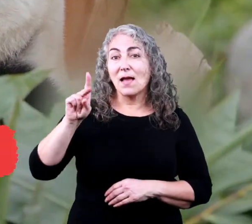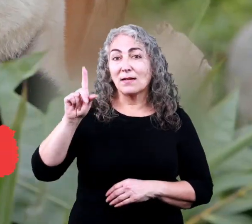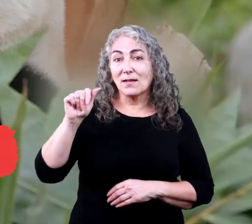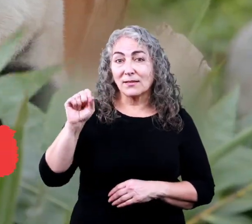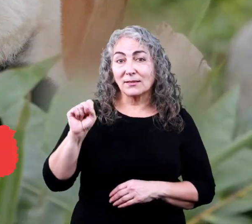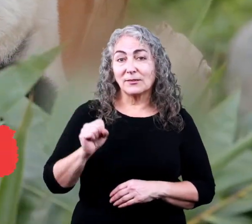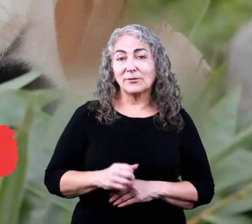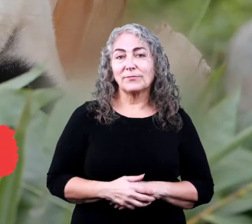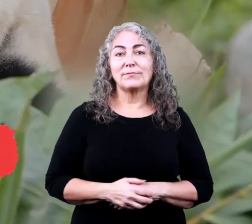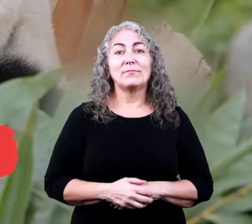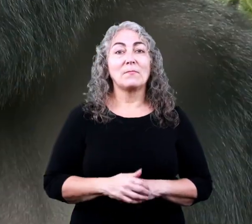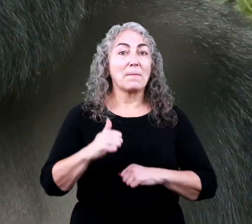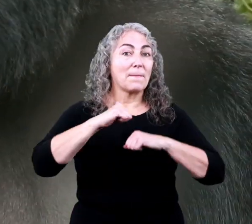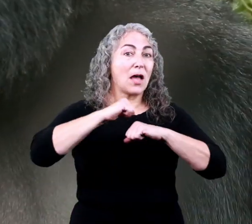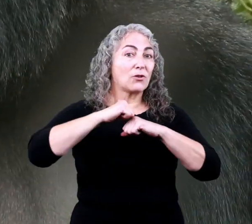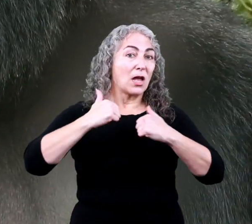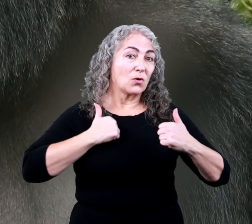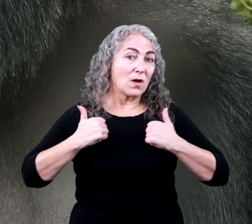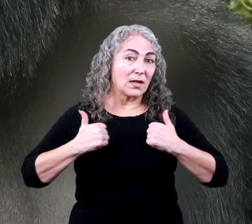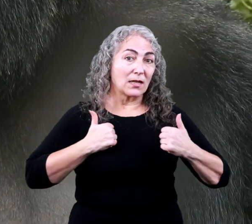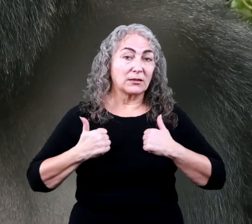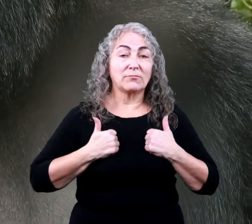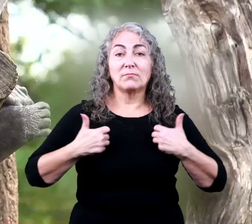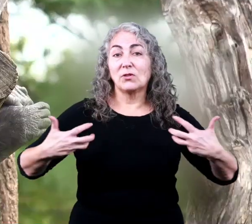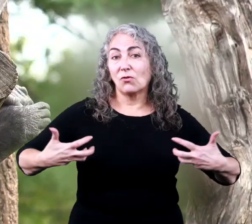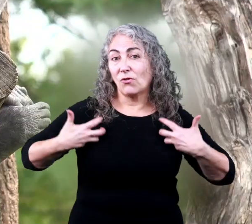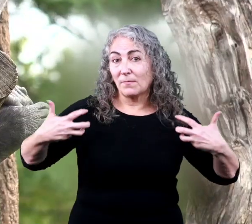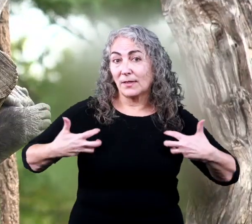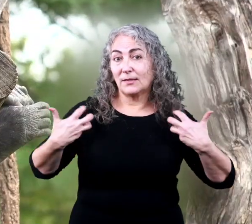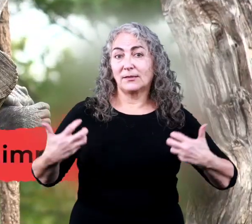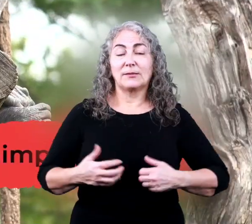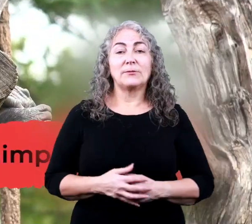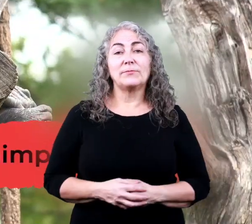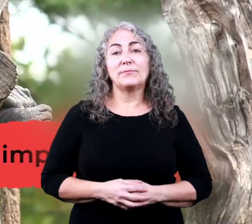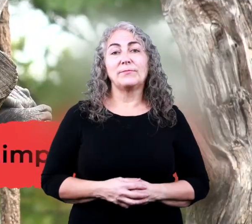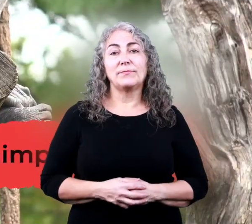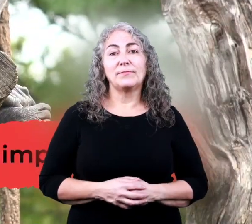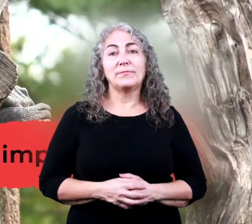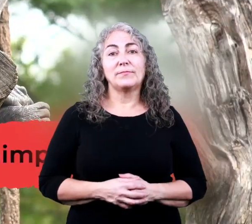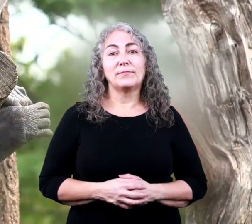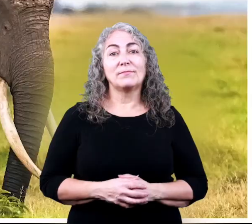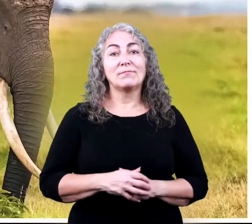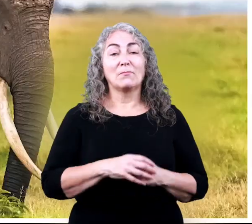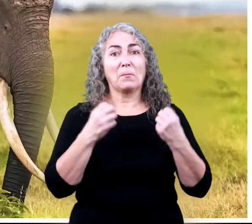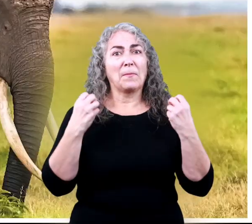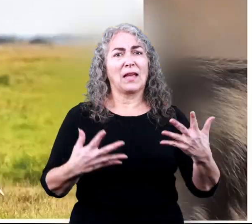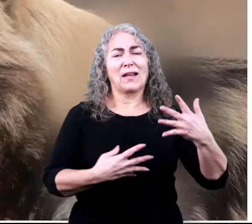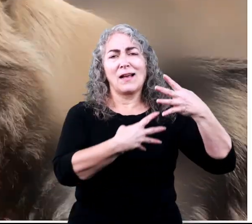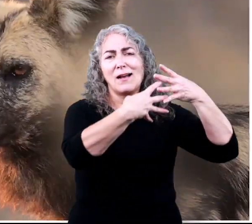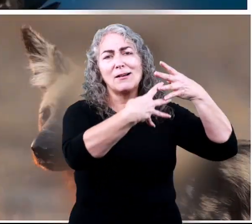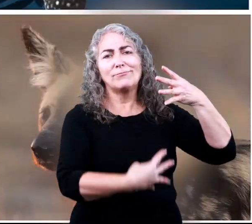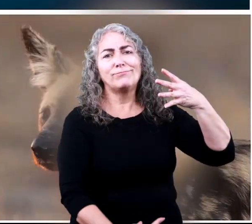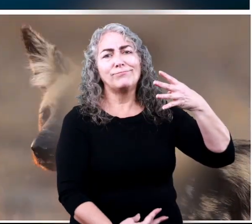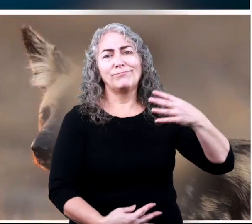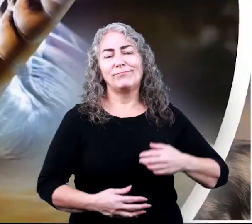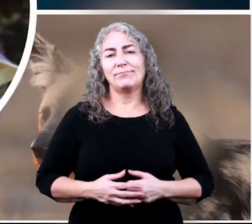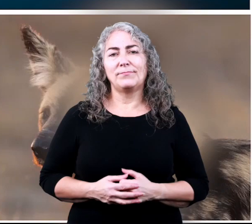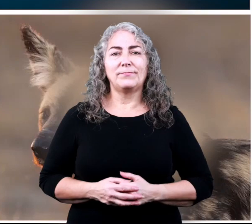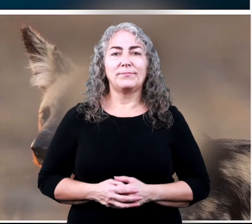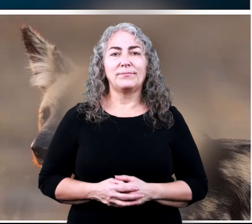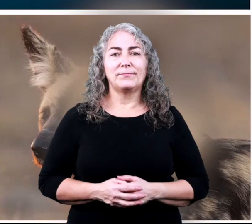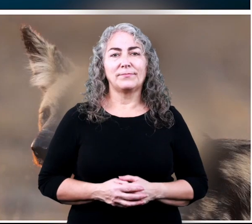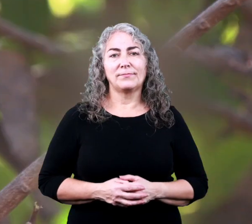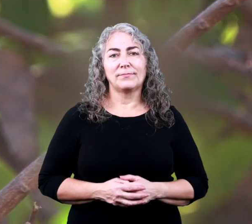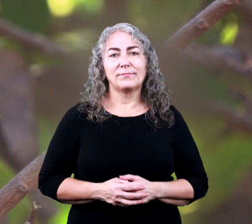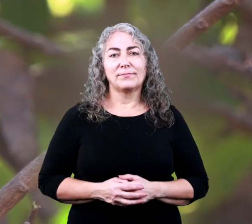giant pandas, mountain gorillas, chimpanzees, and many others